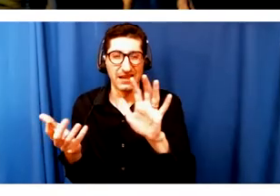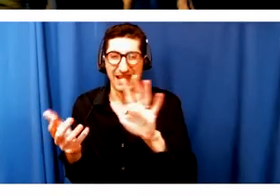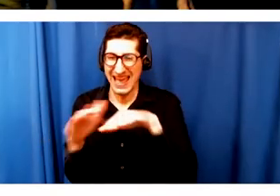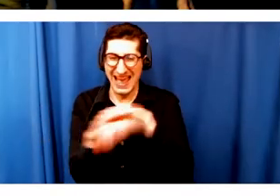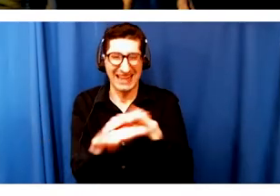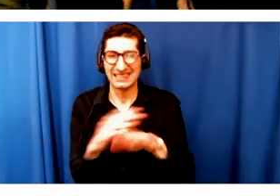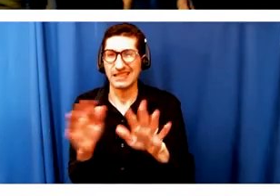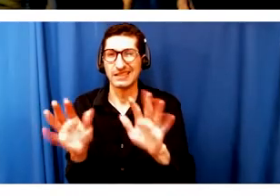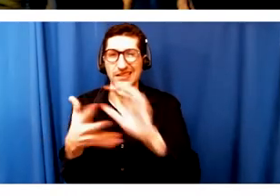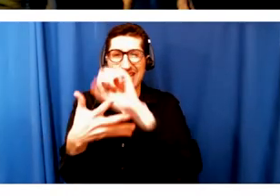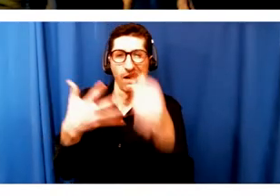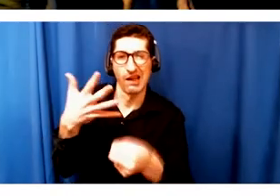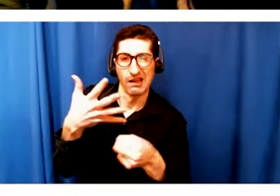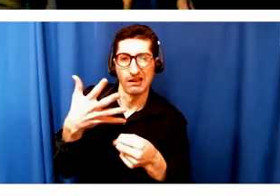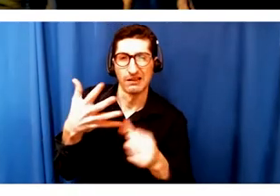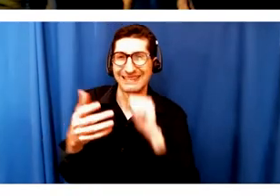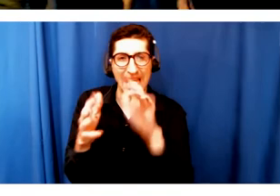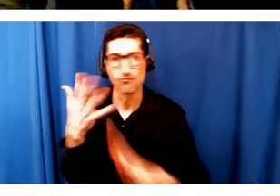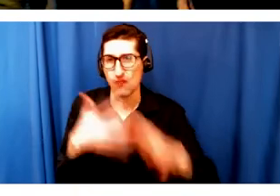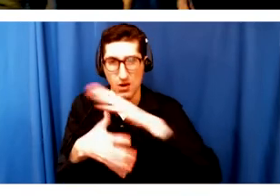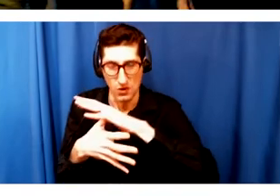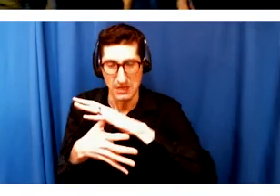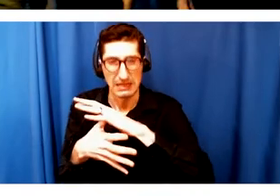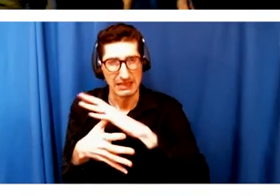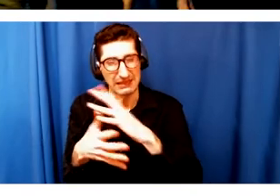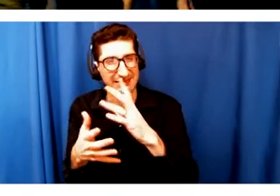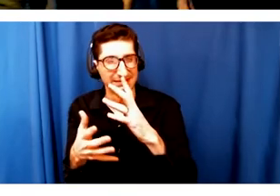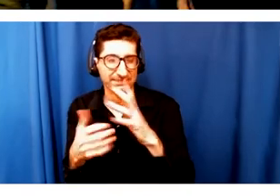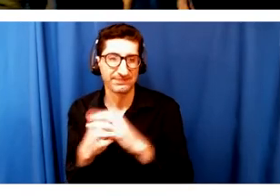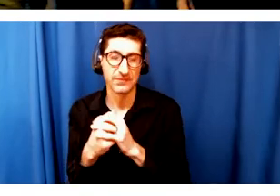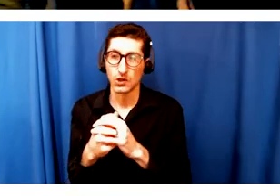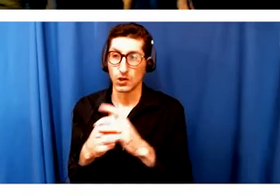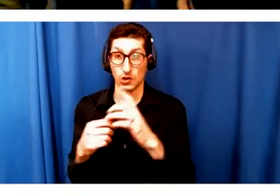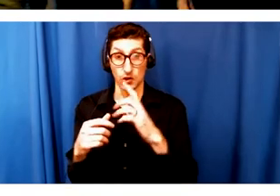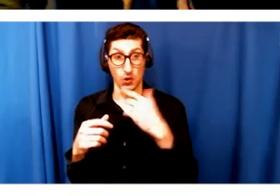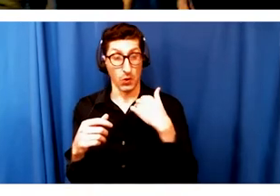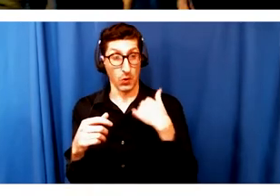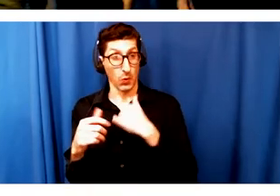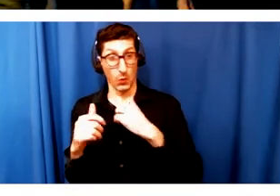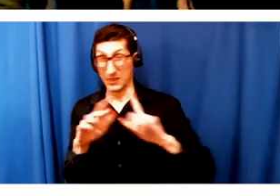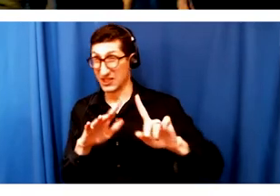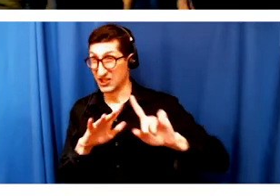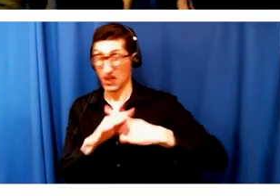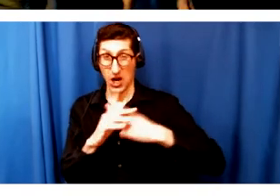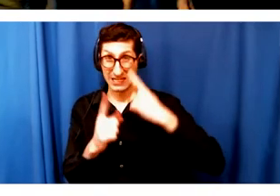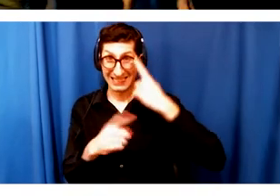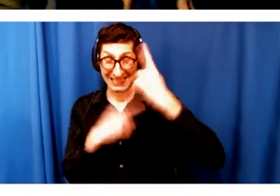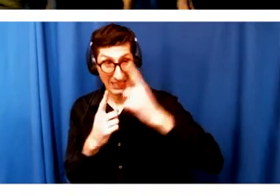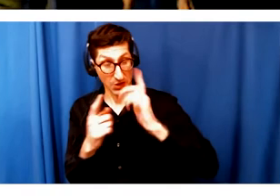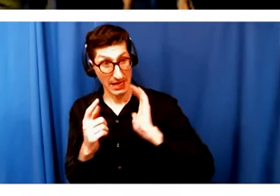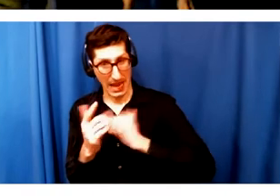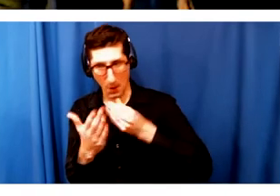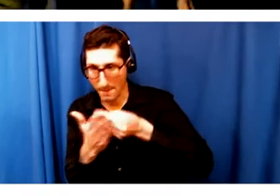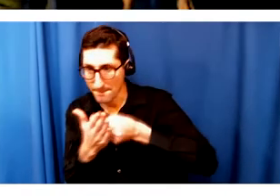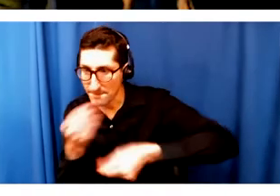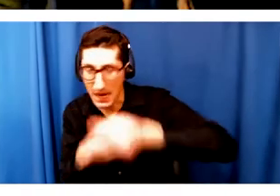really trying to look at how do we incorporate those conversations in at day one, both in terms of budgeting, in terms of even